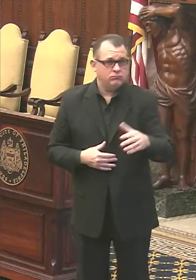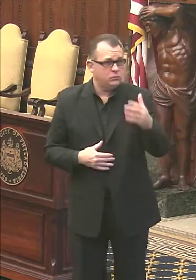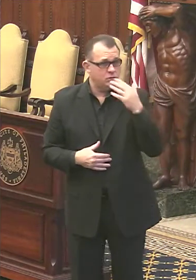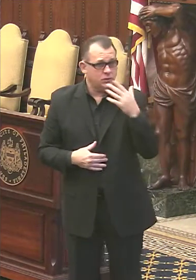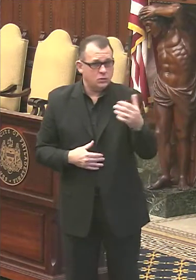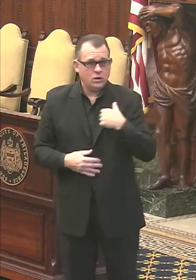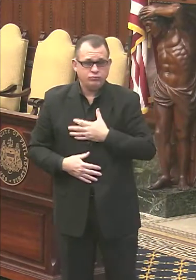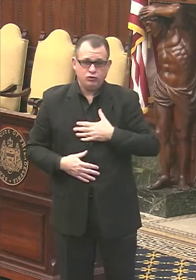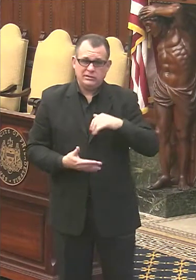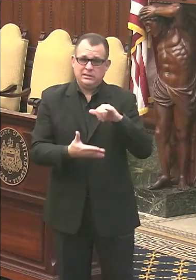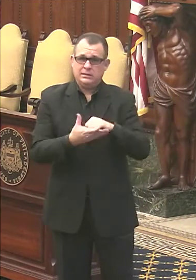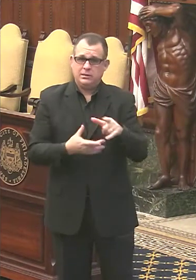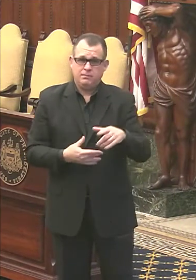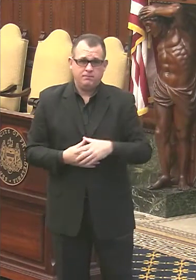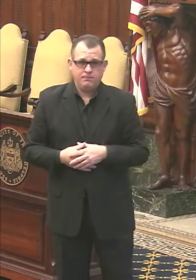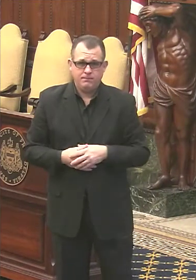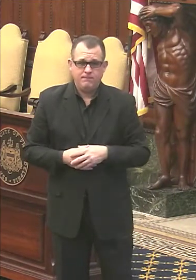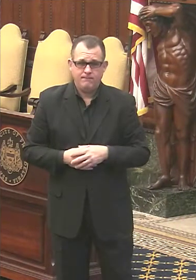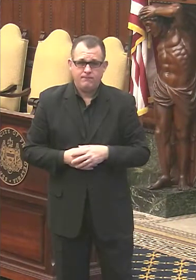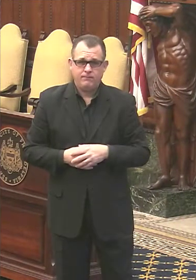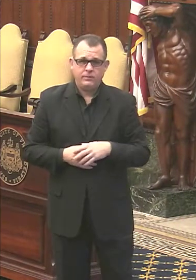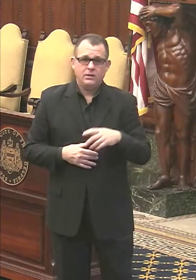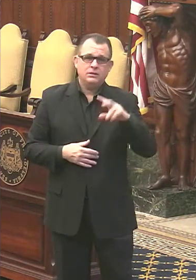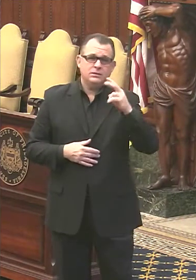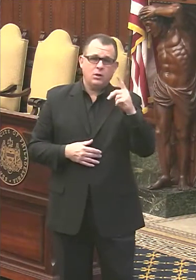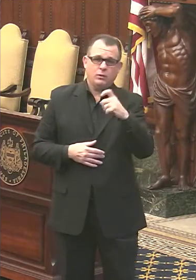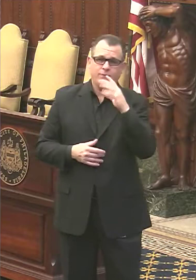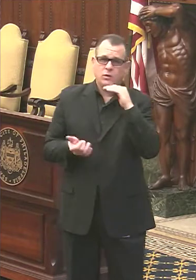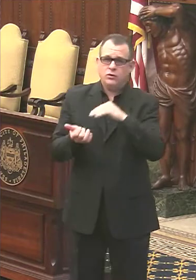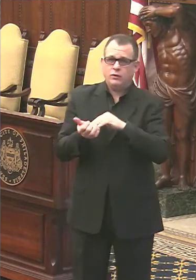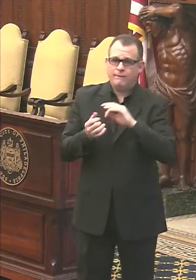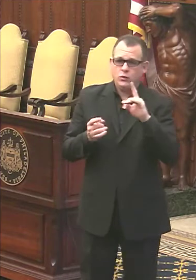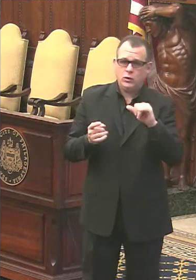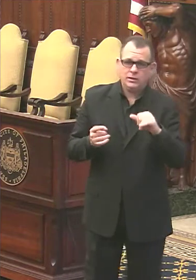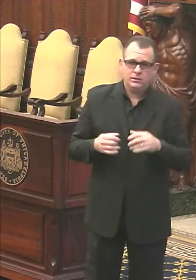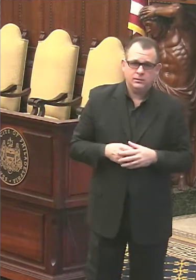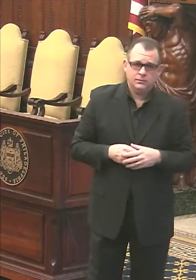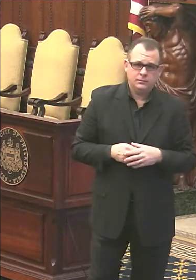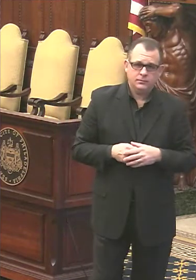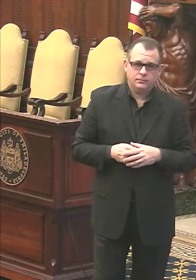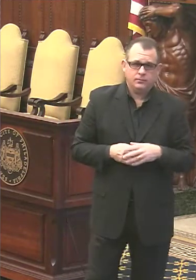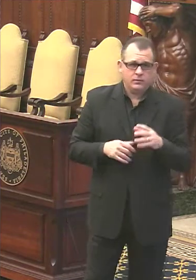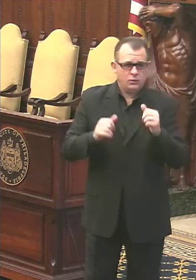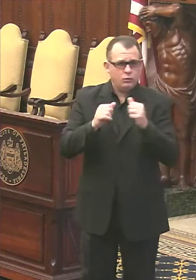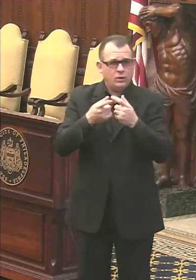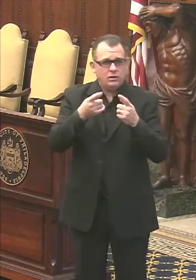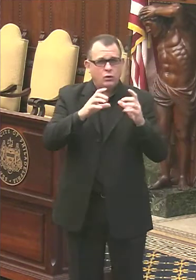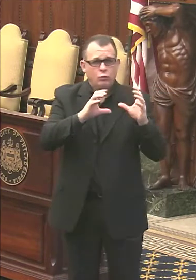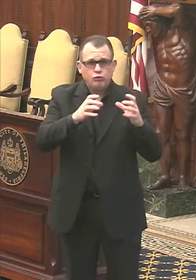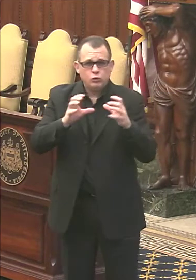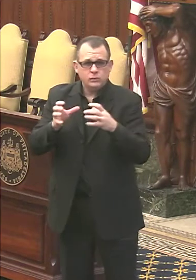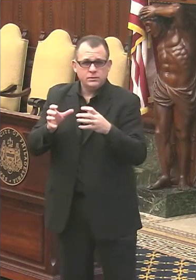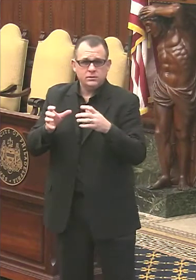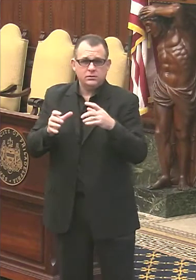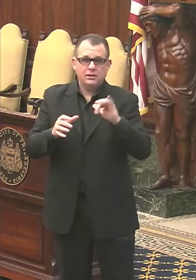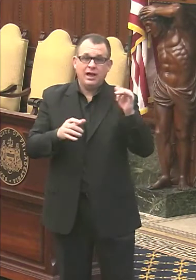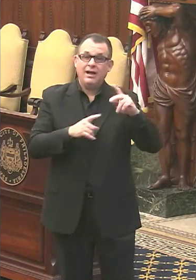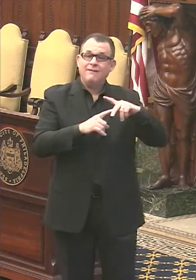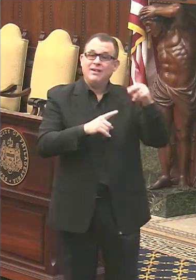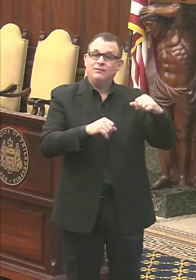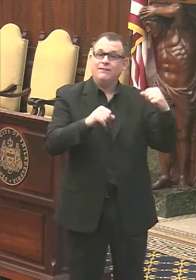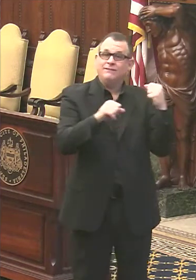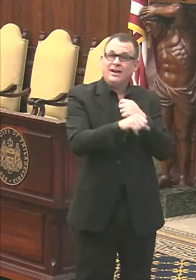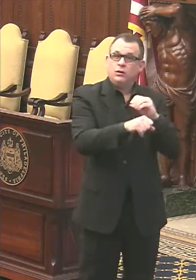guys on that. Um, a second question for Dr. Farley is that with the groups like Philly fighting COVID and the black doctors consortium,